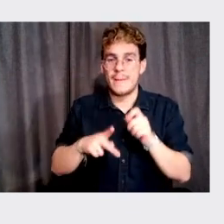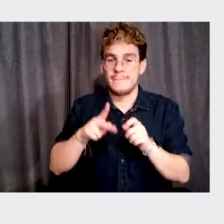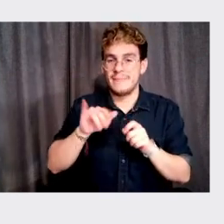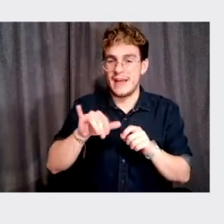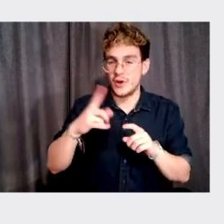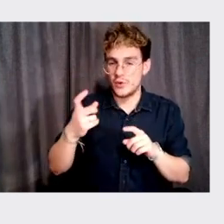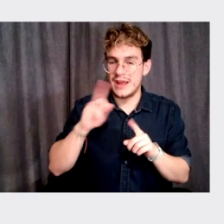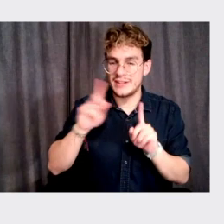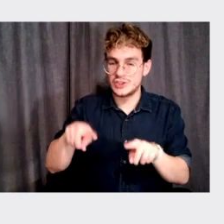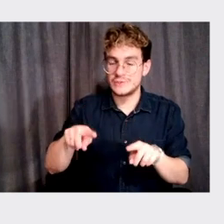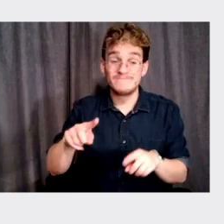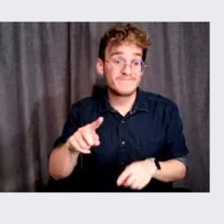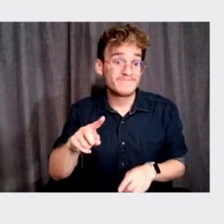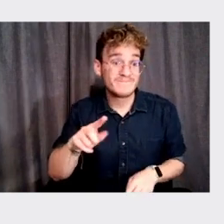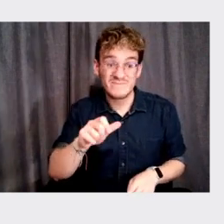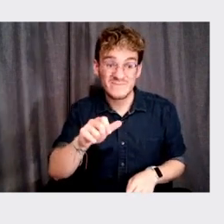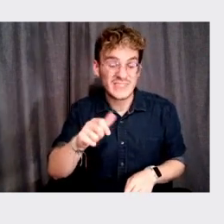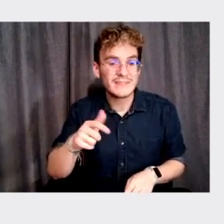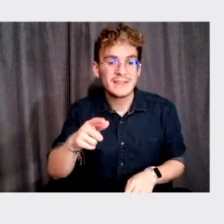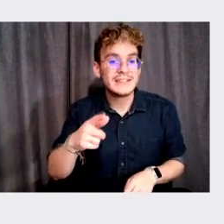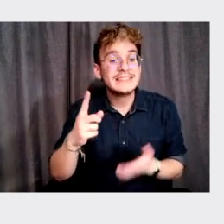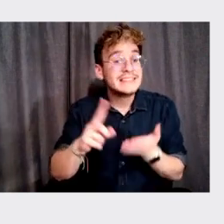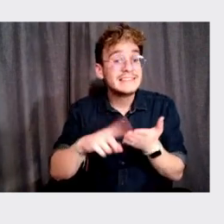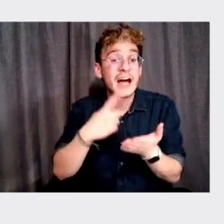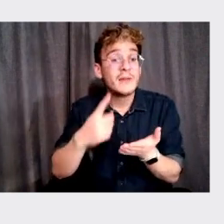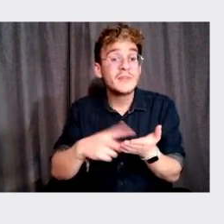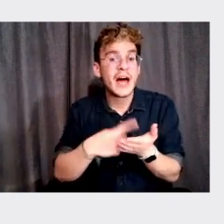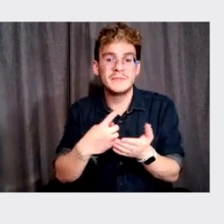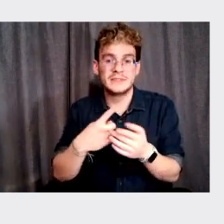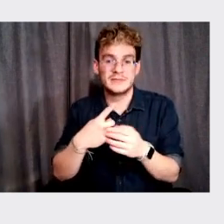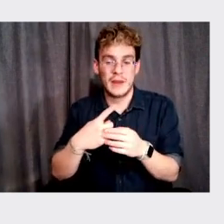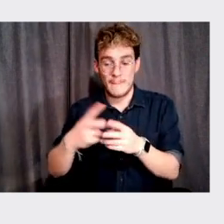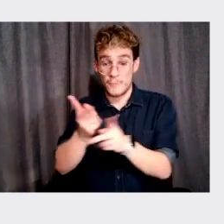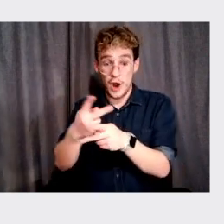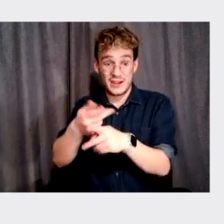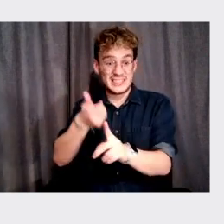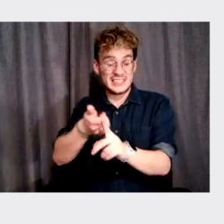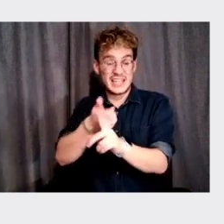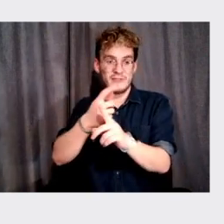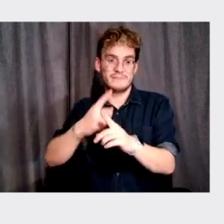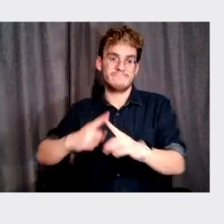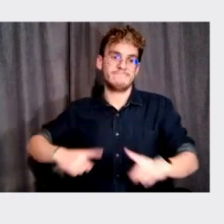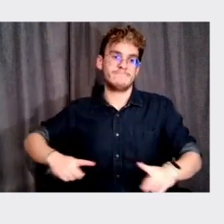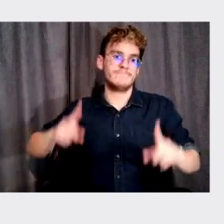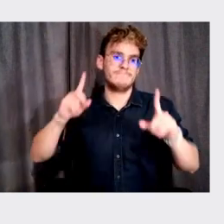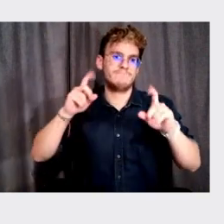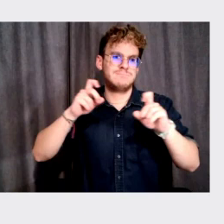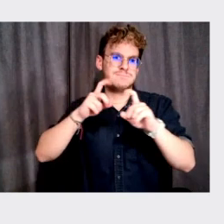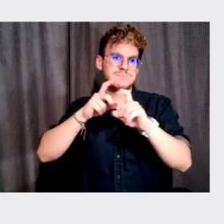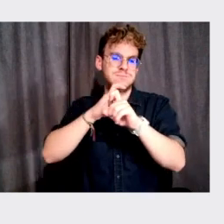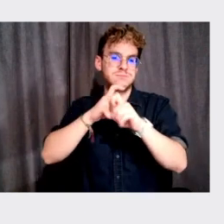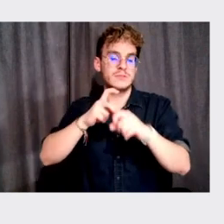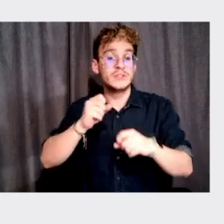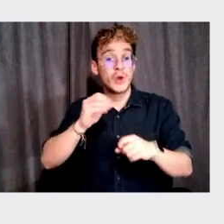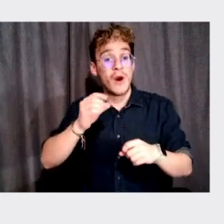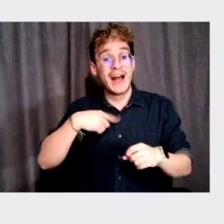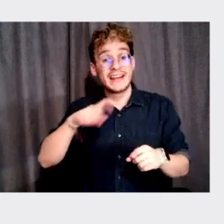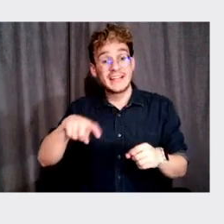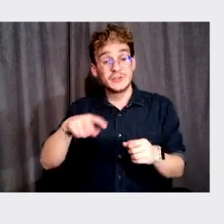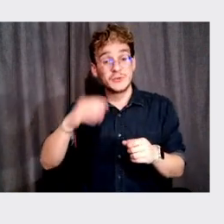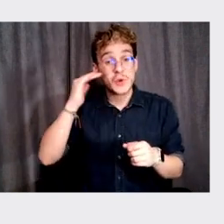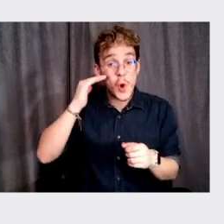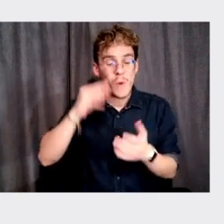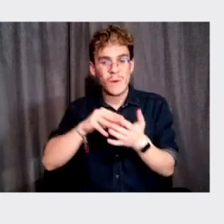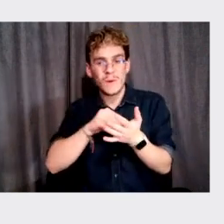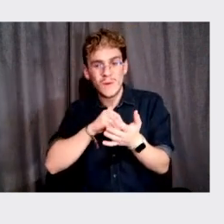I think the other thing is like, you know, you can't, sometimes it's such a complex product that, you know, really to know and learn and continue to